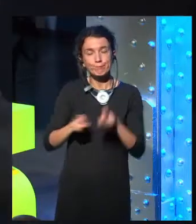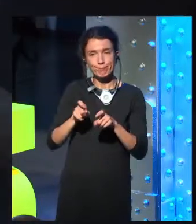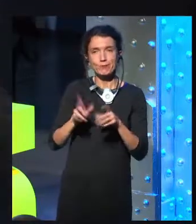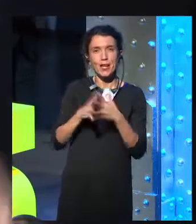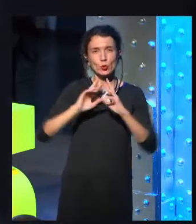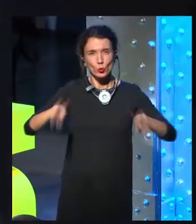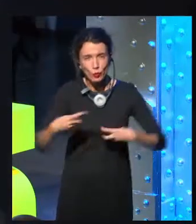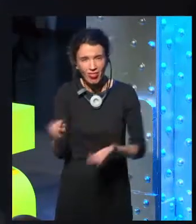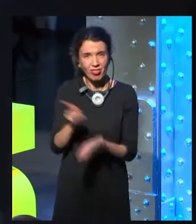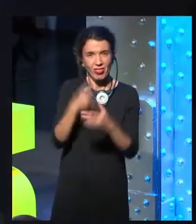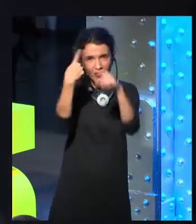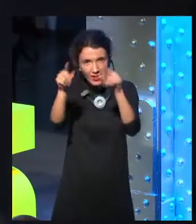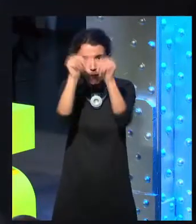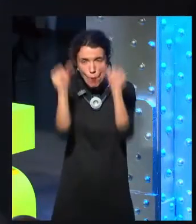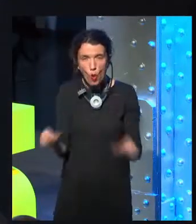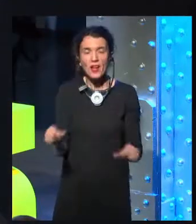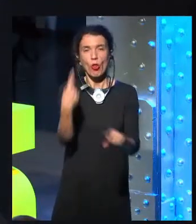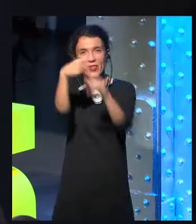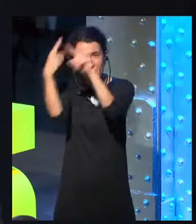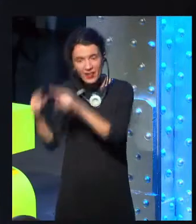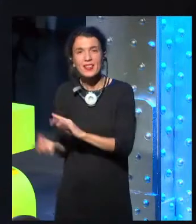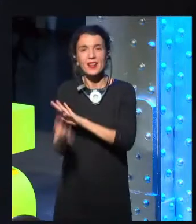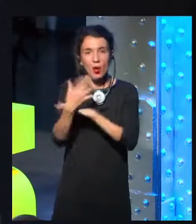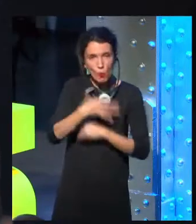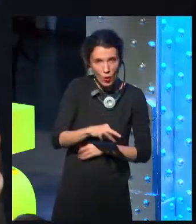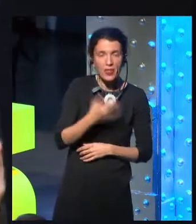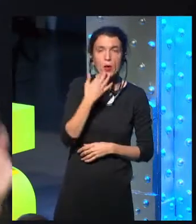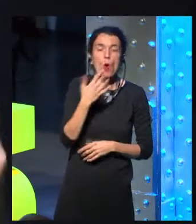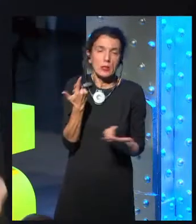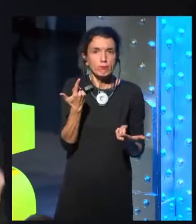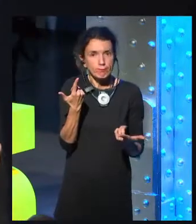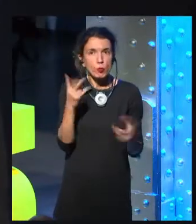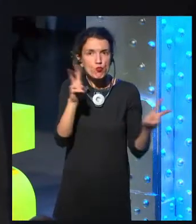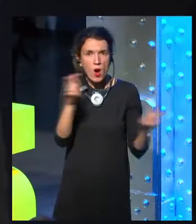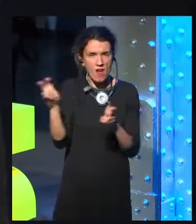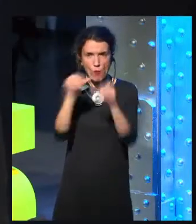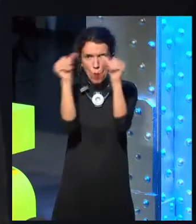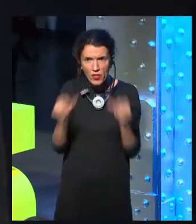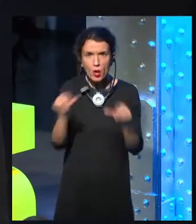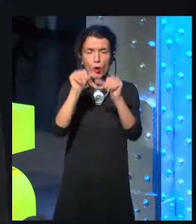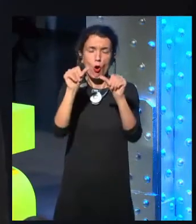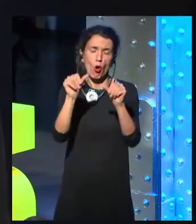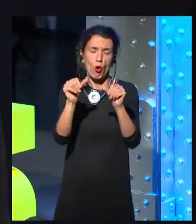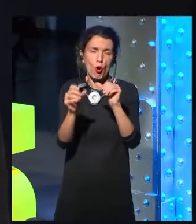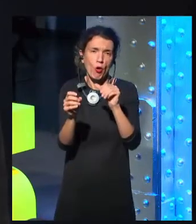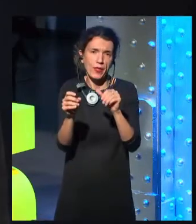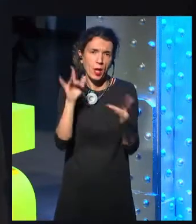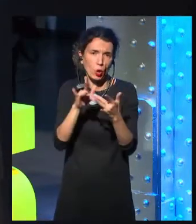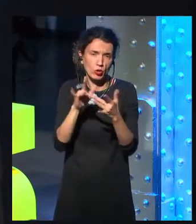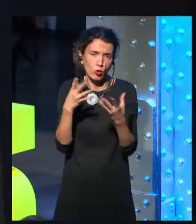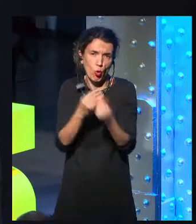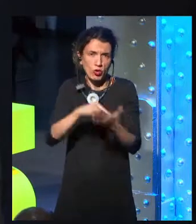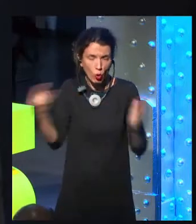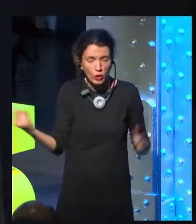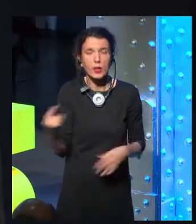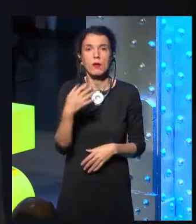makes more of a market than less of a market. It's hard right now because we're in an era where we have